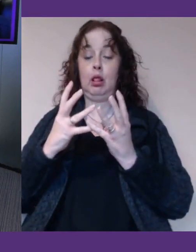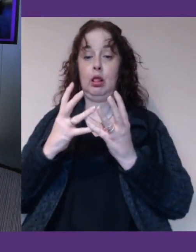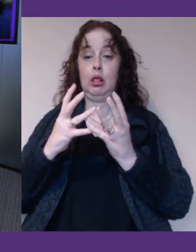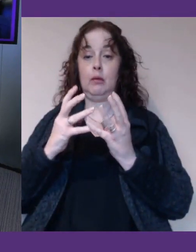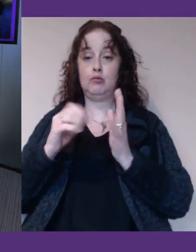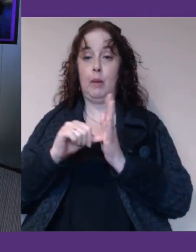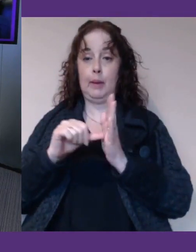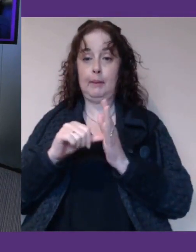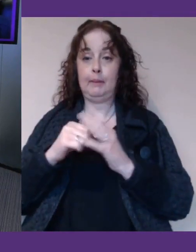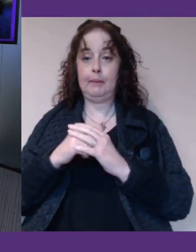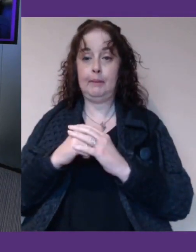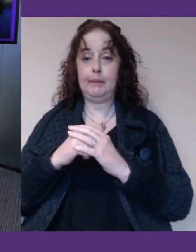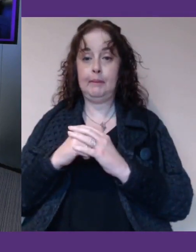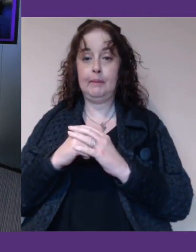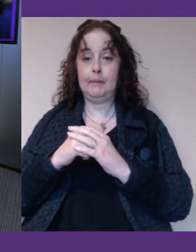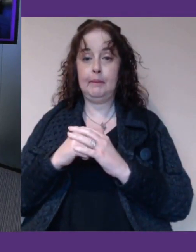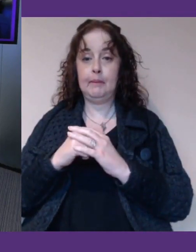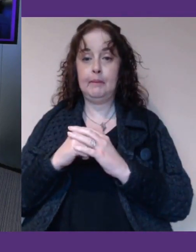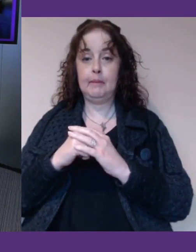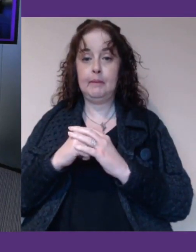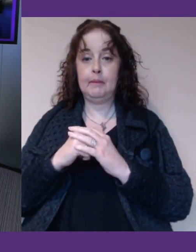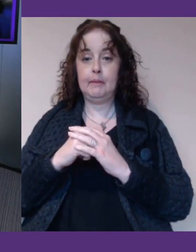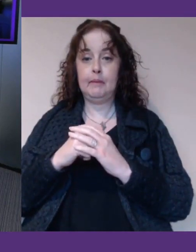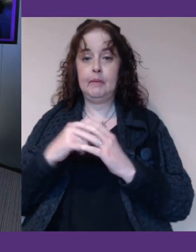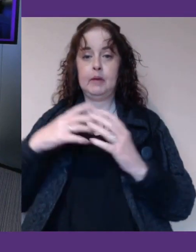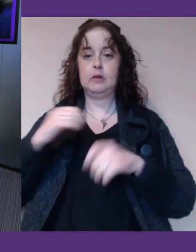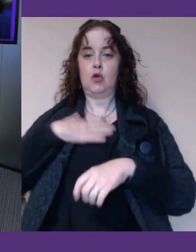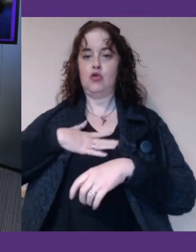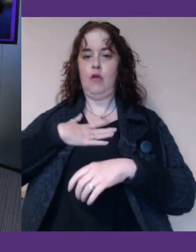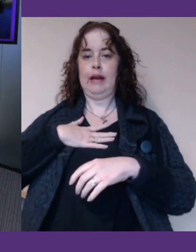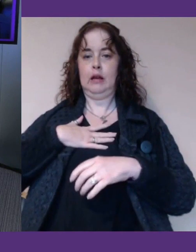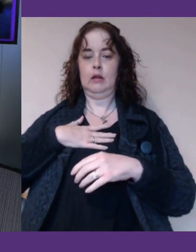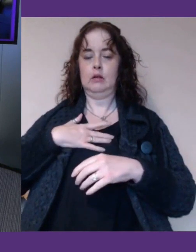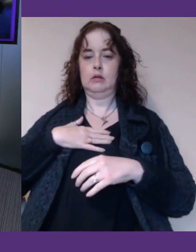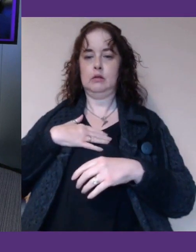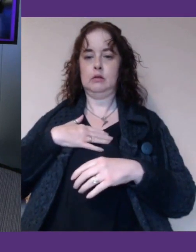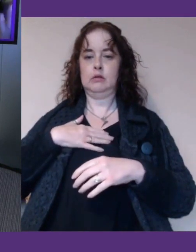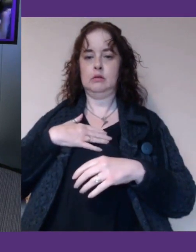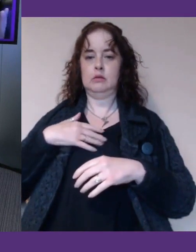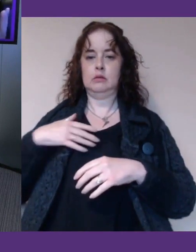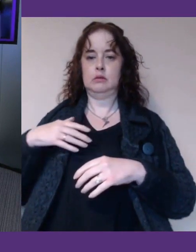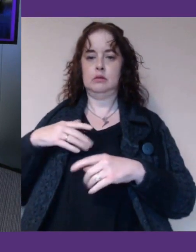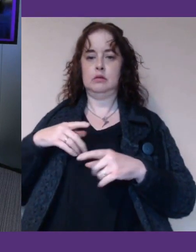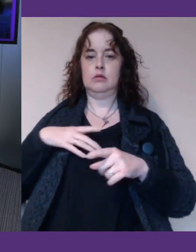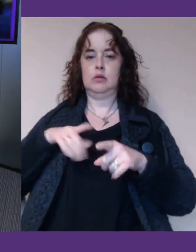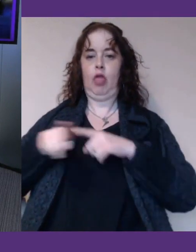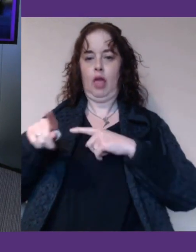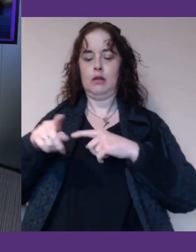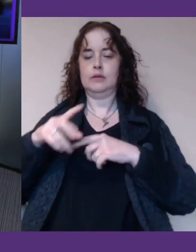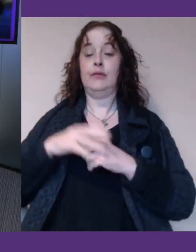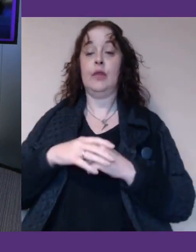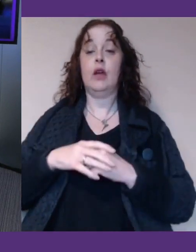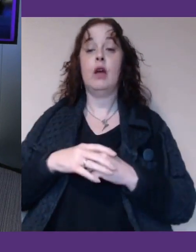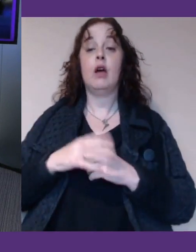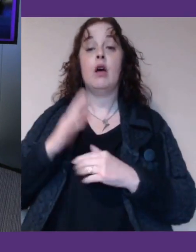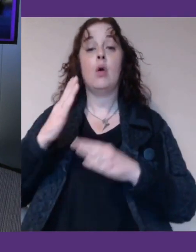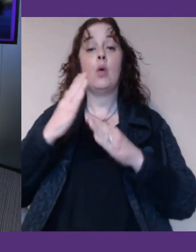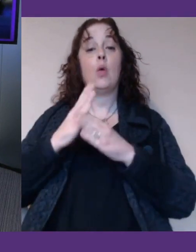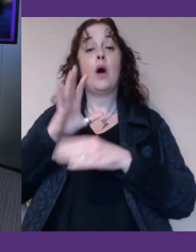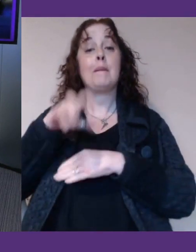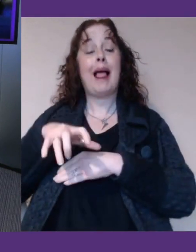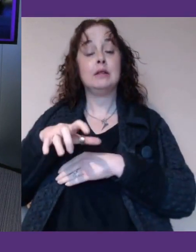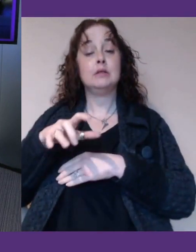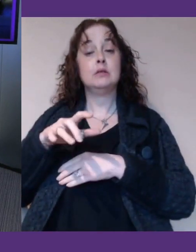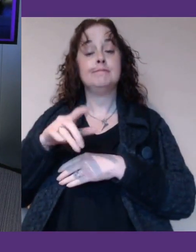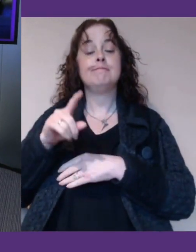Sorry, that was my fault. Okay, I'm try again. You know, the workplace issues is absolutely